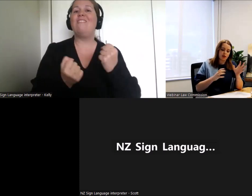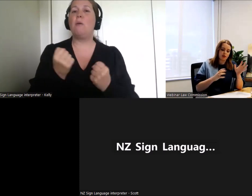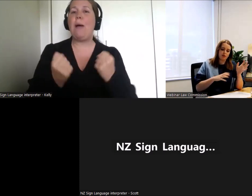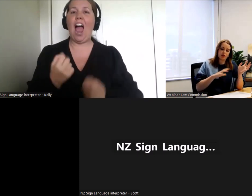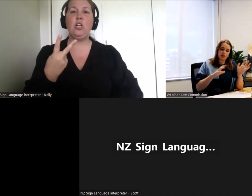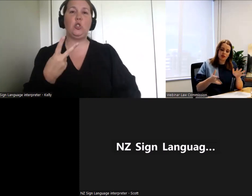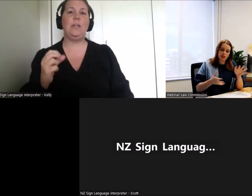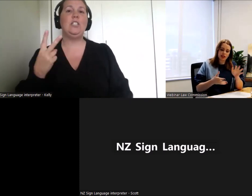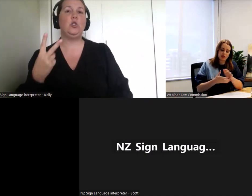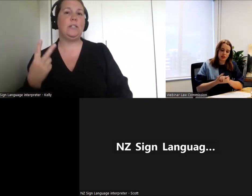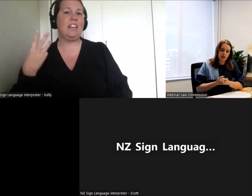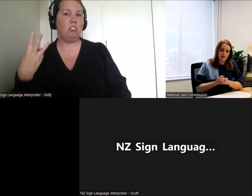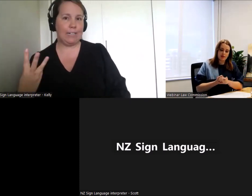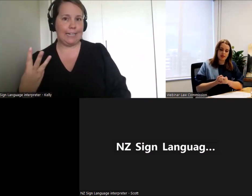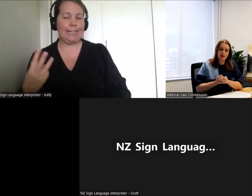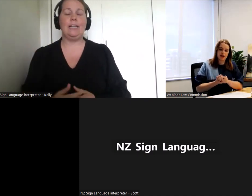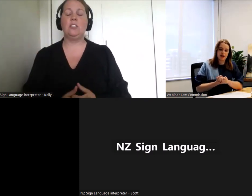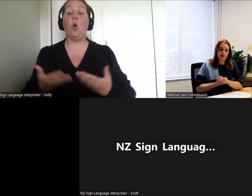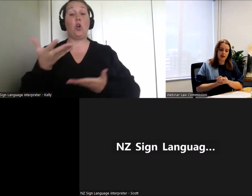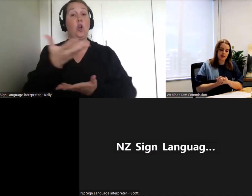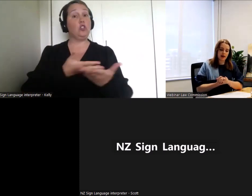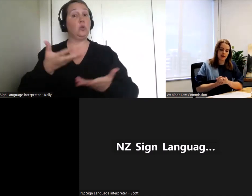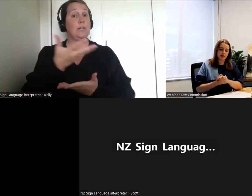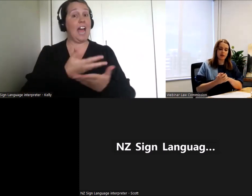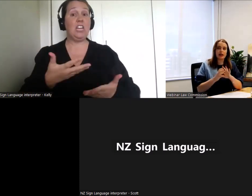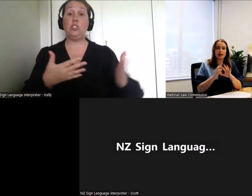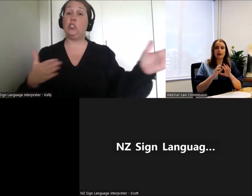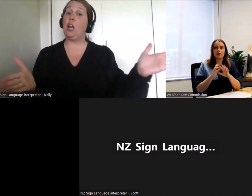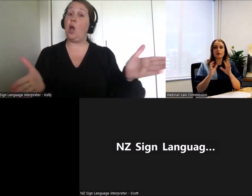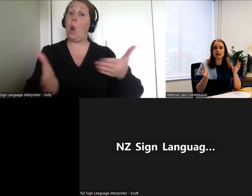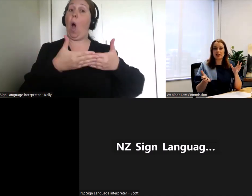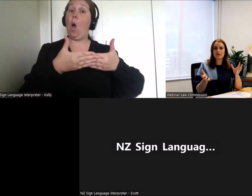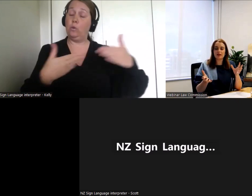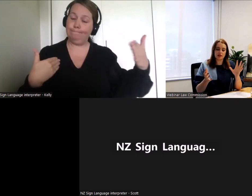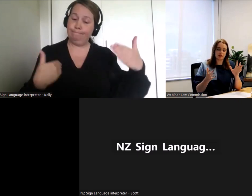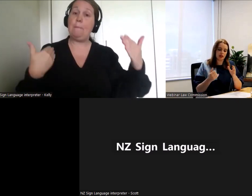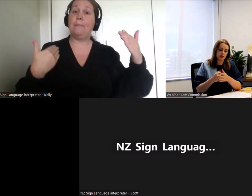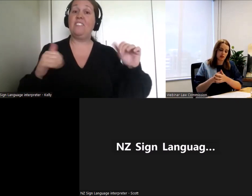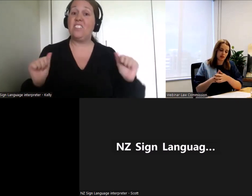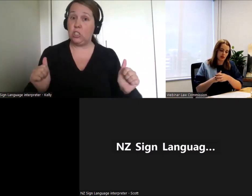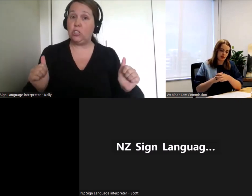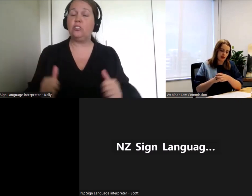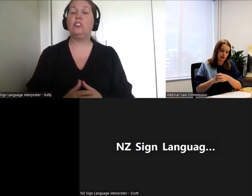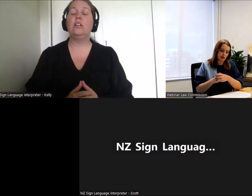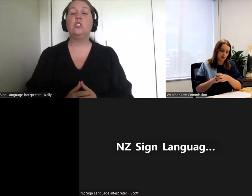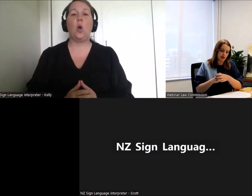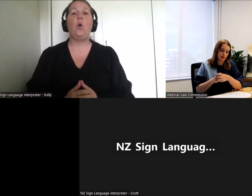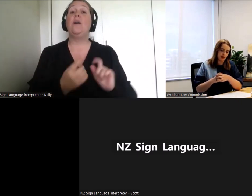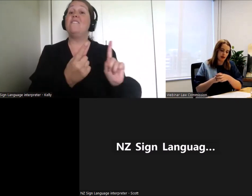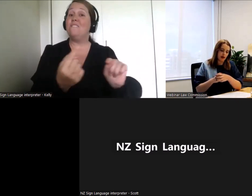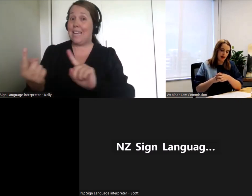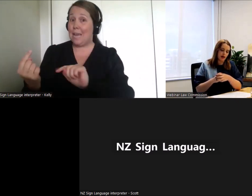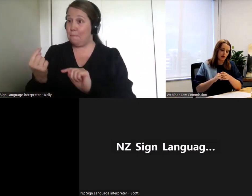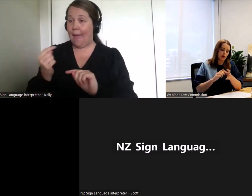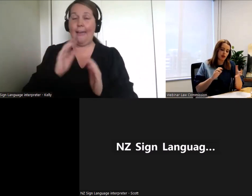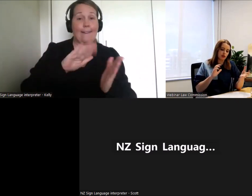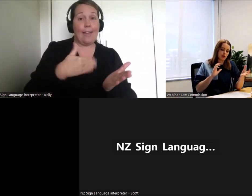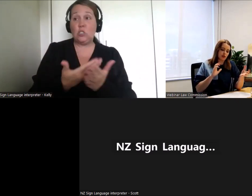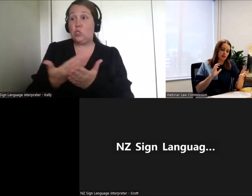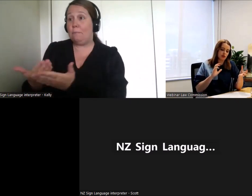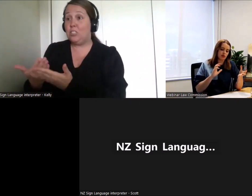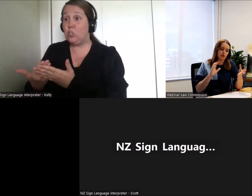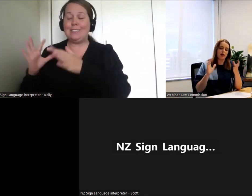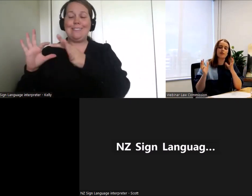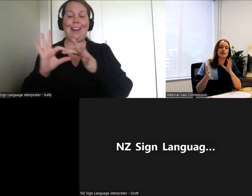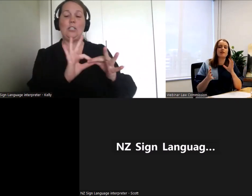So once consultation is closed, the feedback that we receive and the submissions on the issues paper will